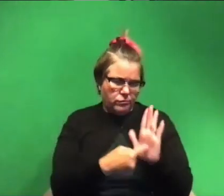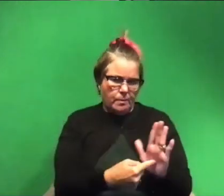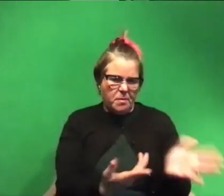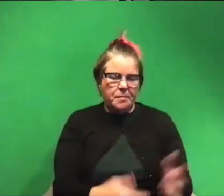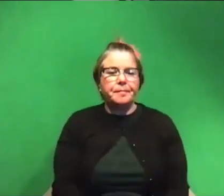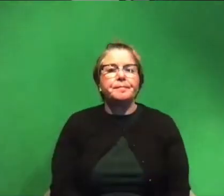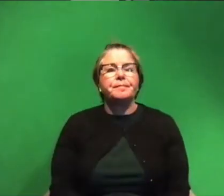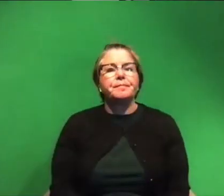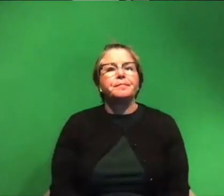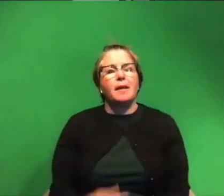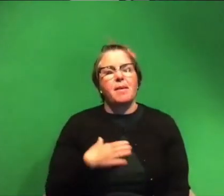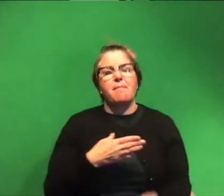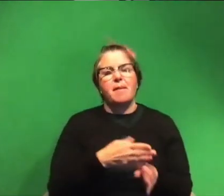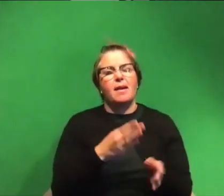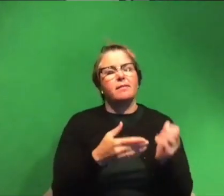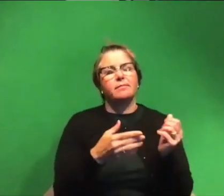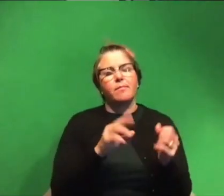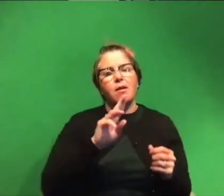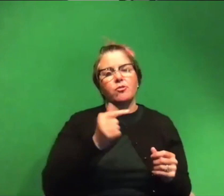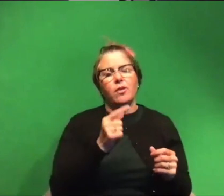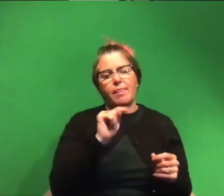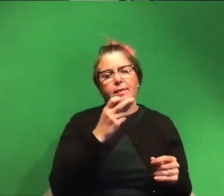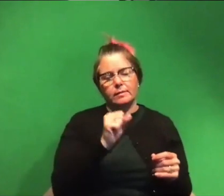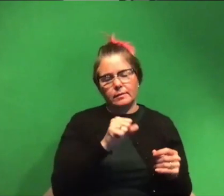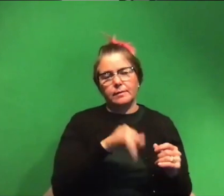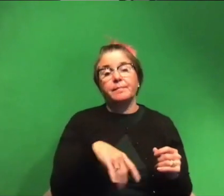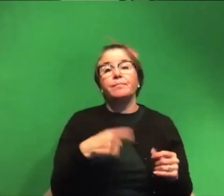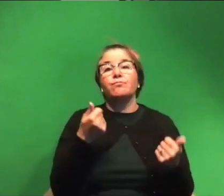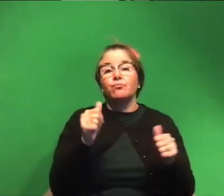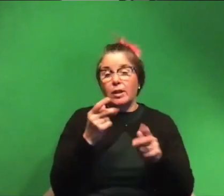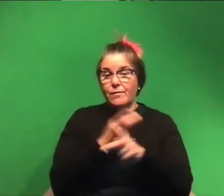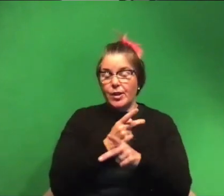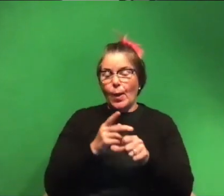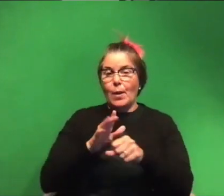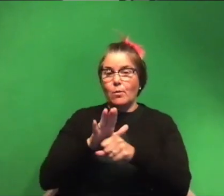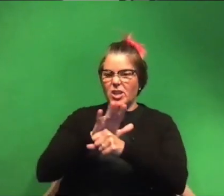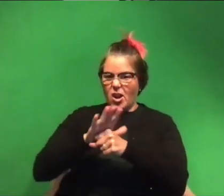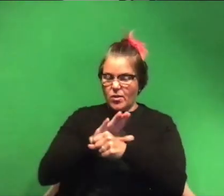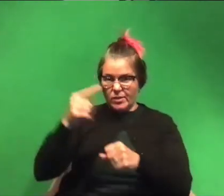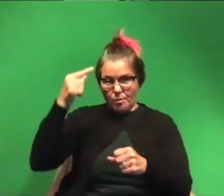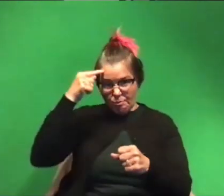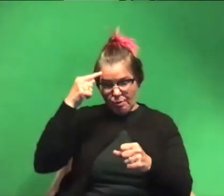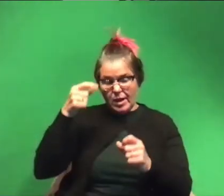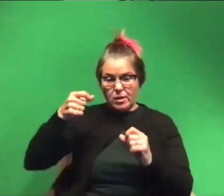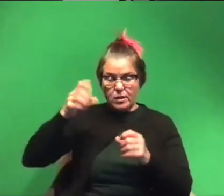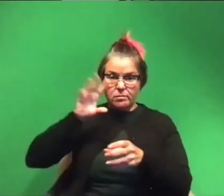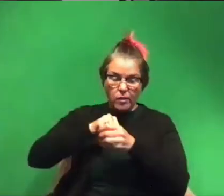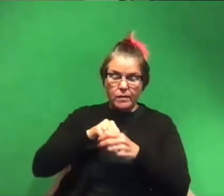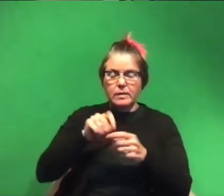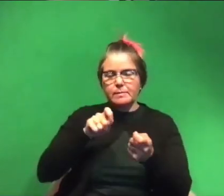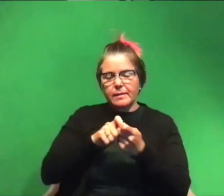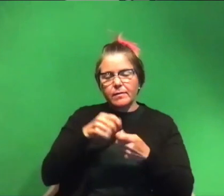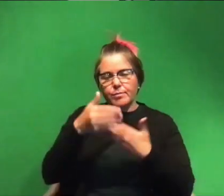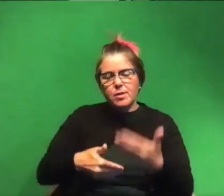main technique i use for my undergraduate thesis while if you're trying to figure out what regions of the brain are engaged or involved in certain processes